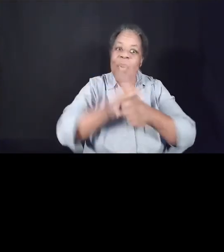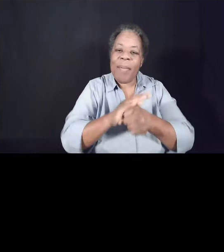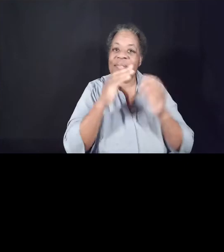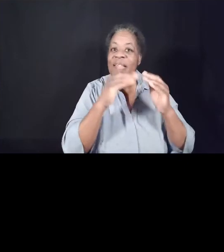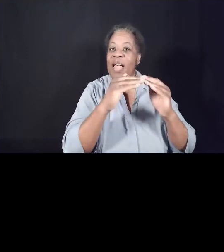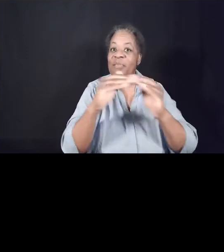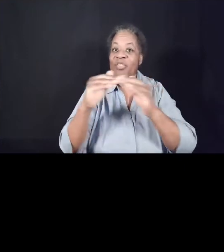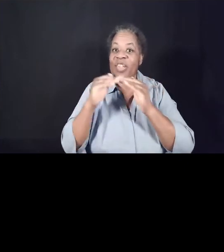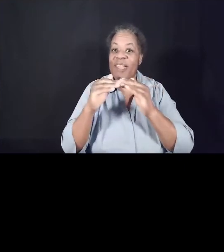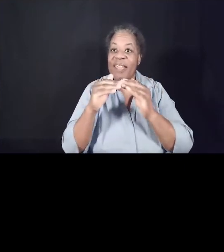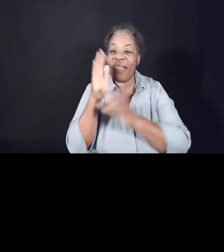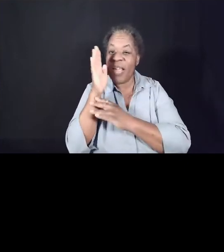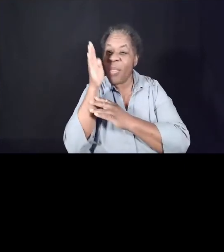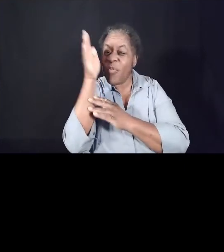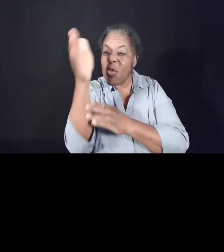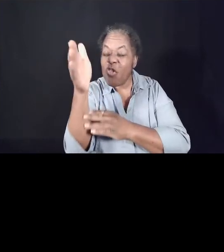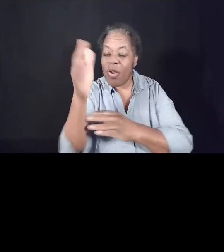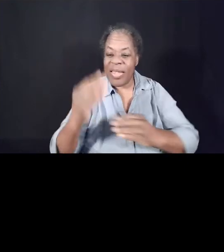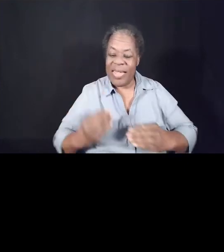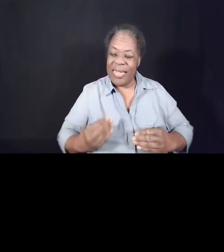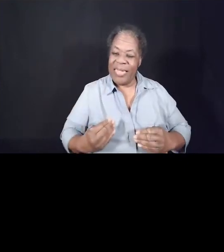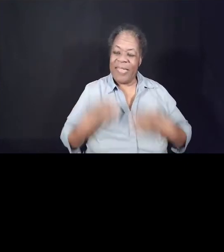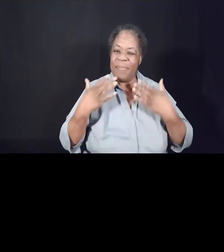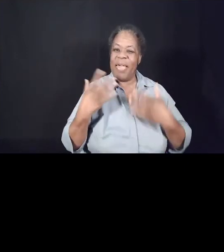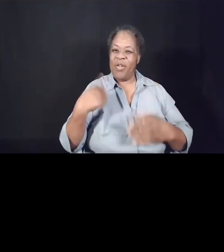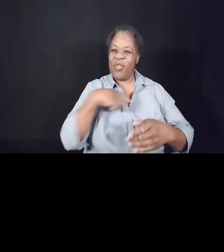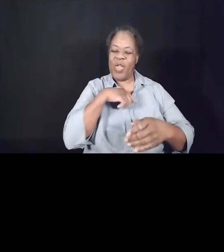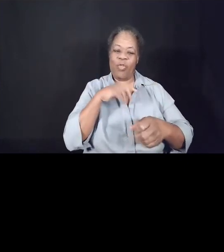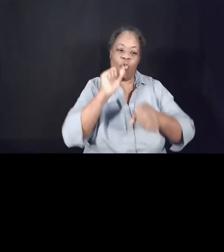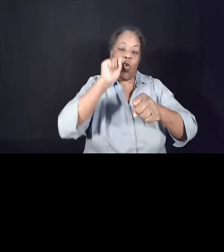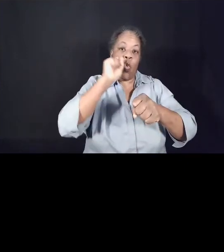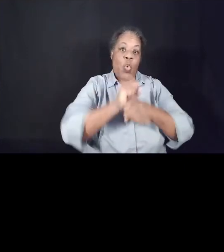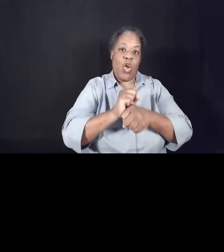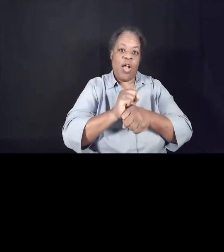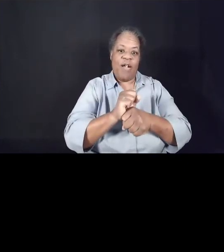compels us to work for justice today.